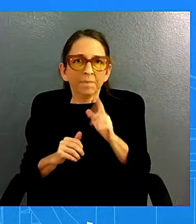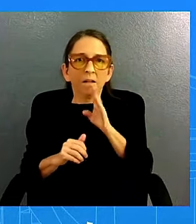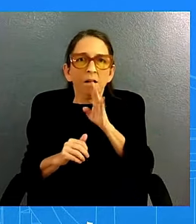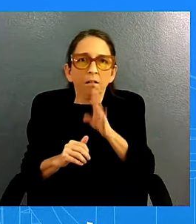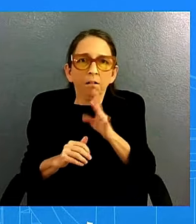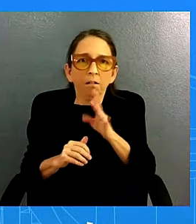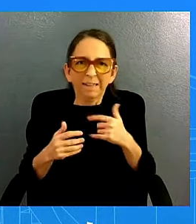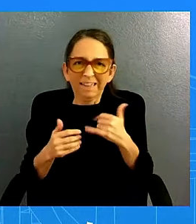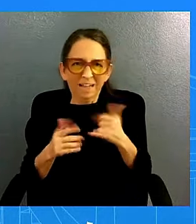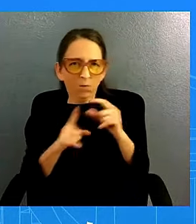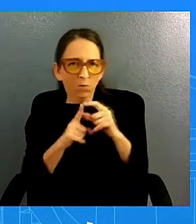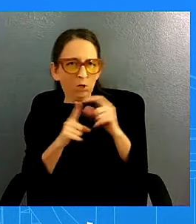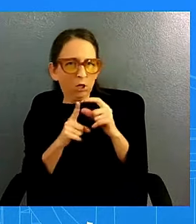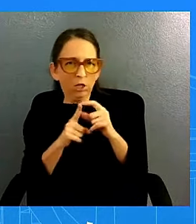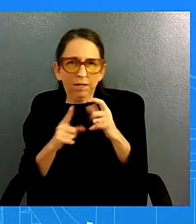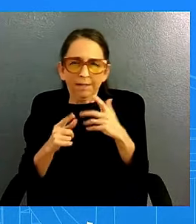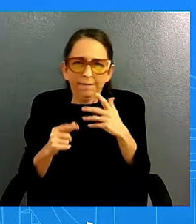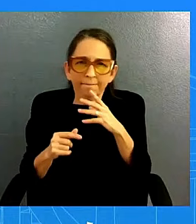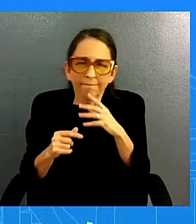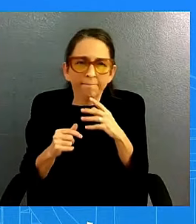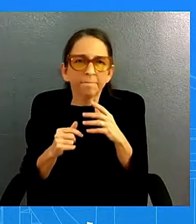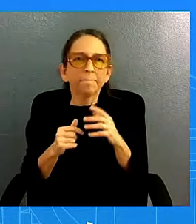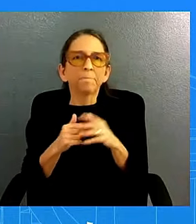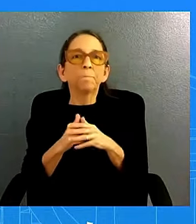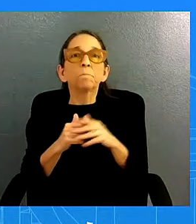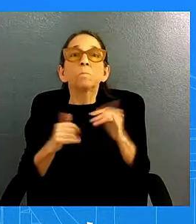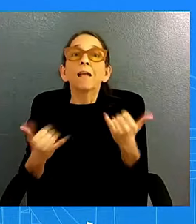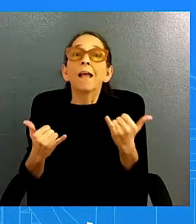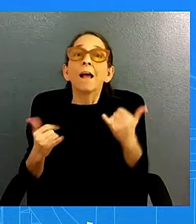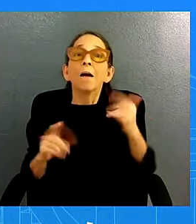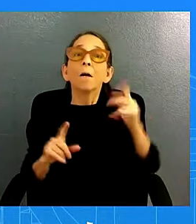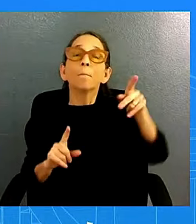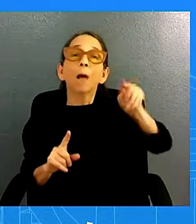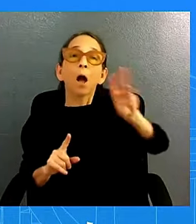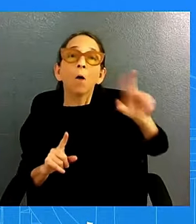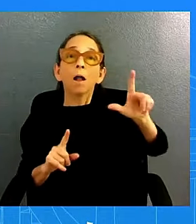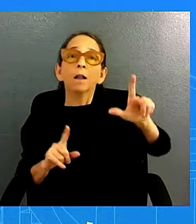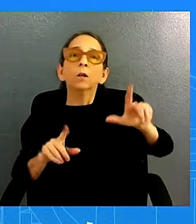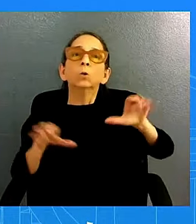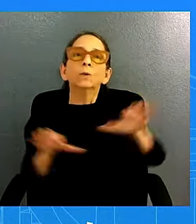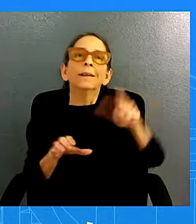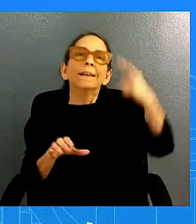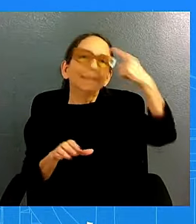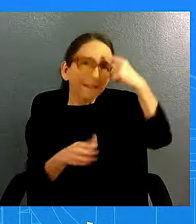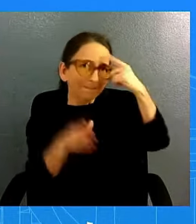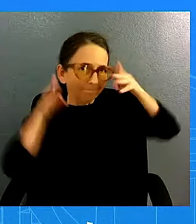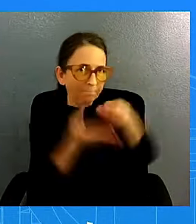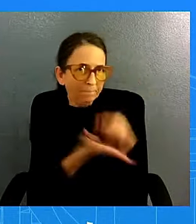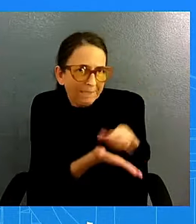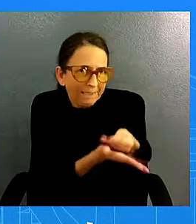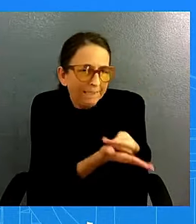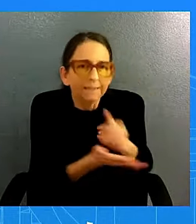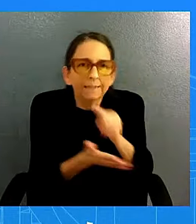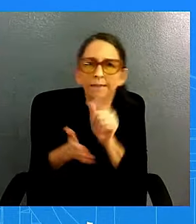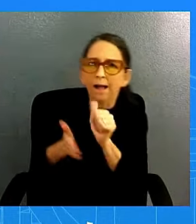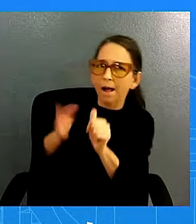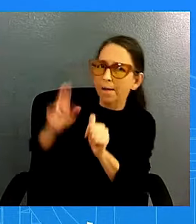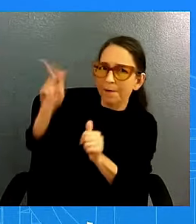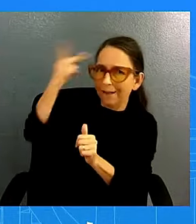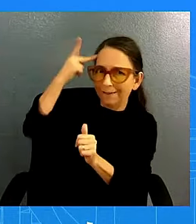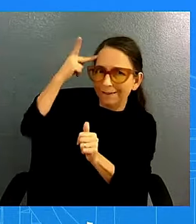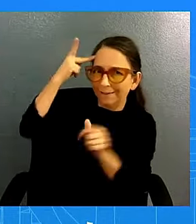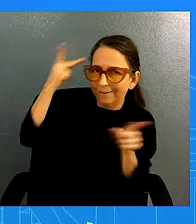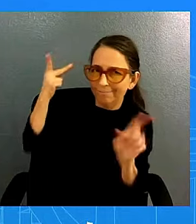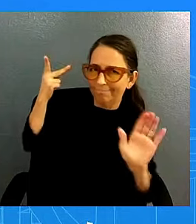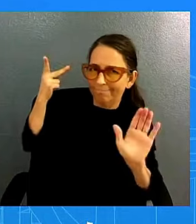fact that what chair powell was doing was monetary policy not politics now you're more you know relevant question uh is